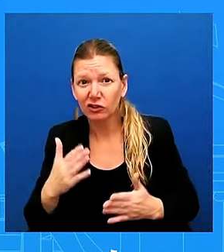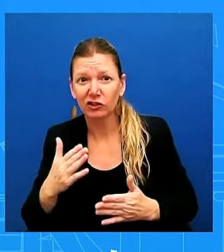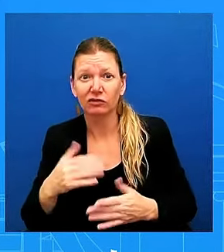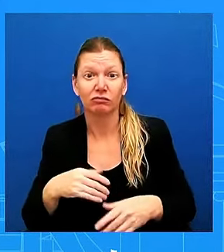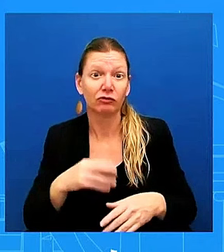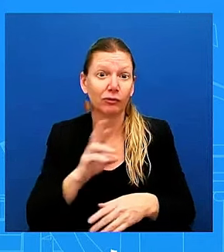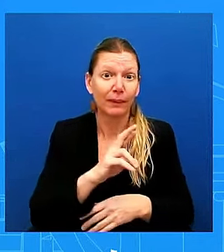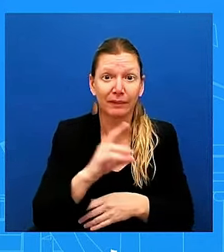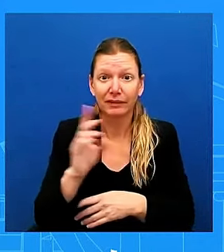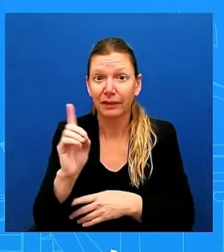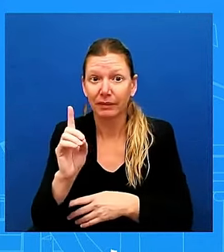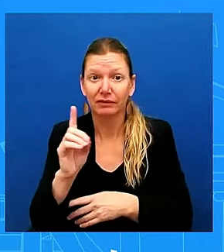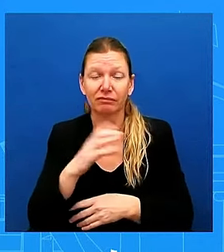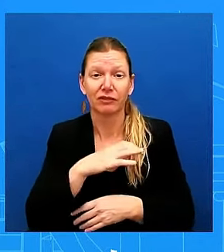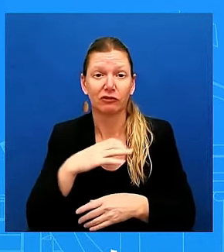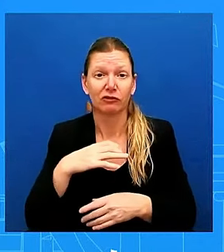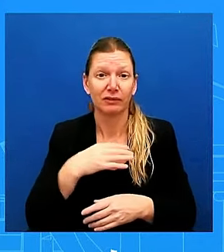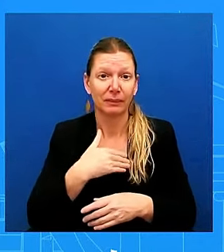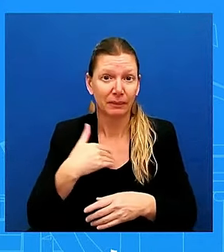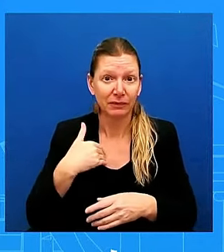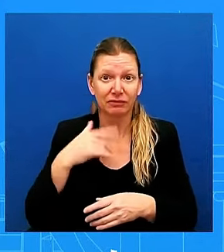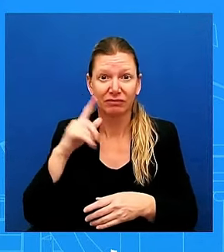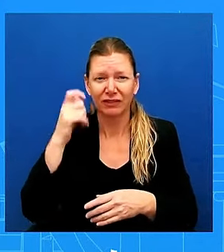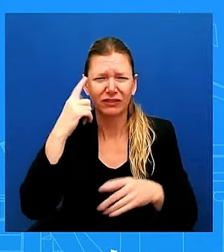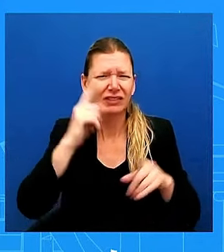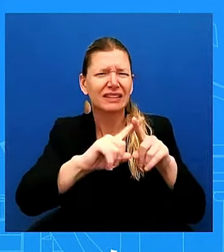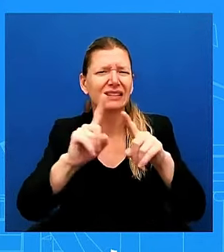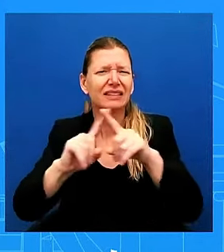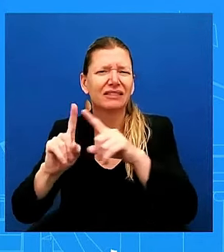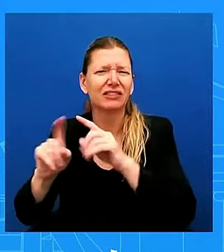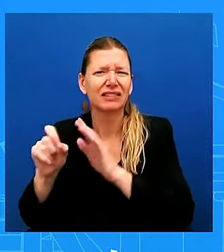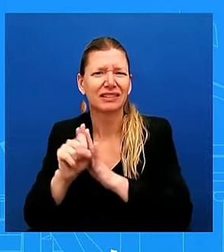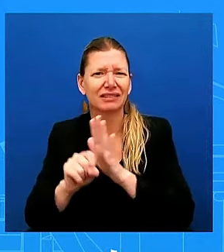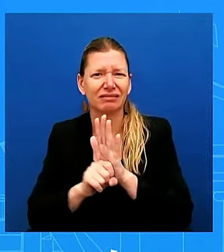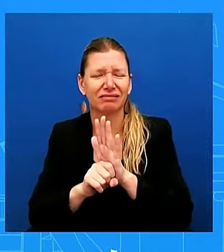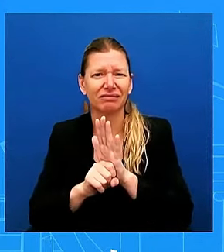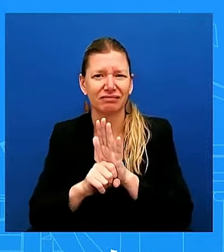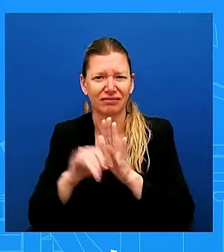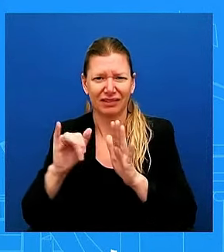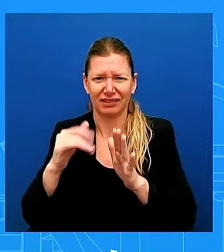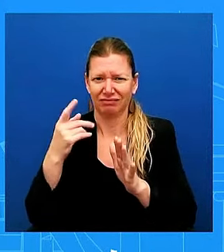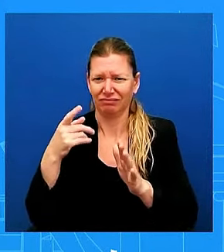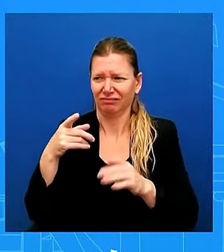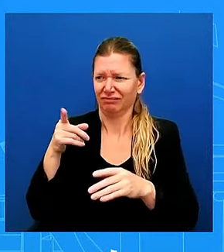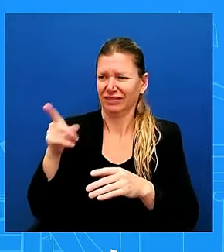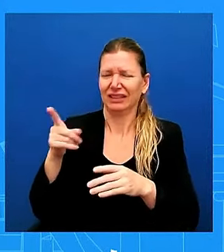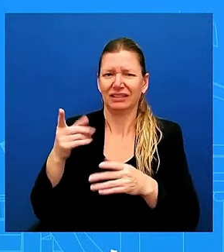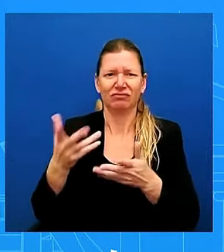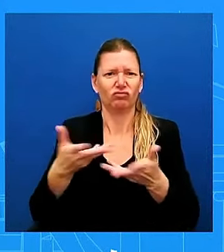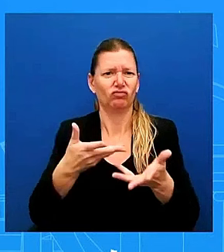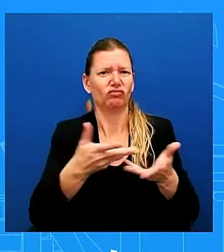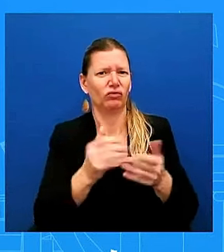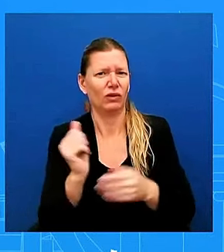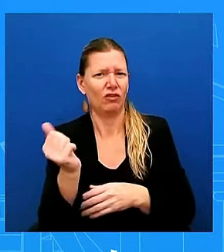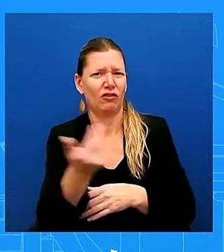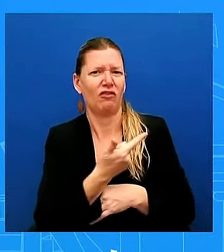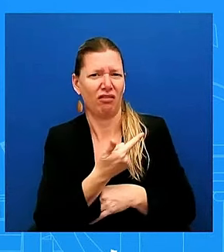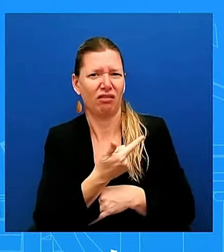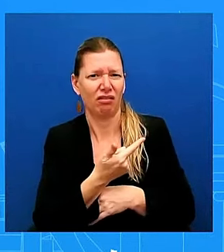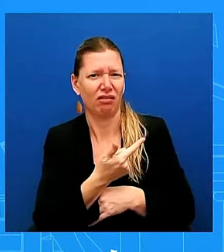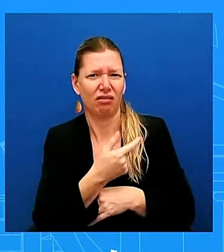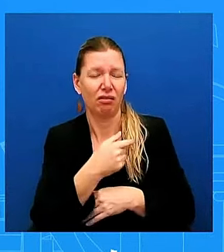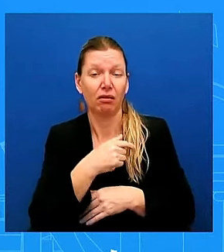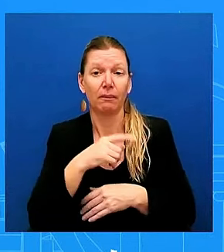governors. And he saw that bipartisanship. I'm certainly not going to, uh, get into any private conversations that they have had. Uh, but we will